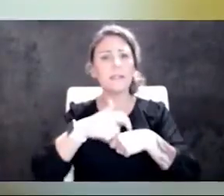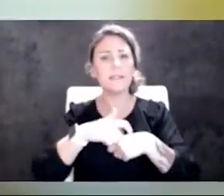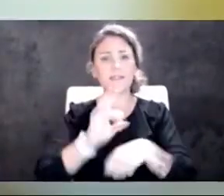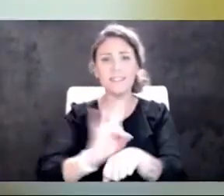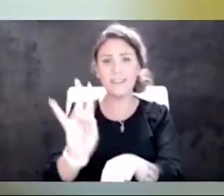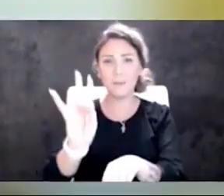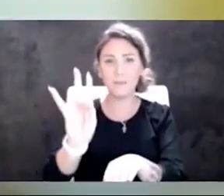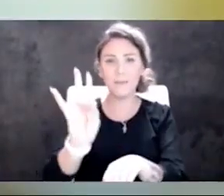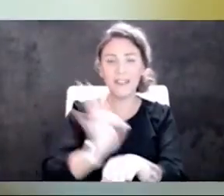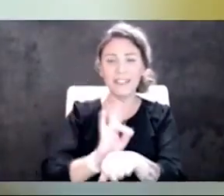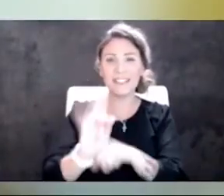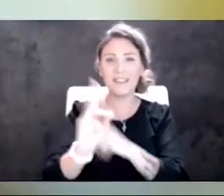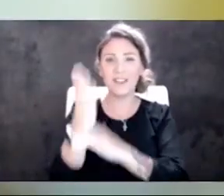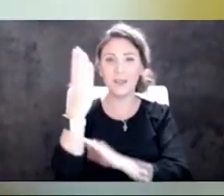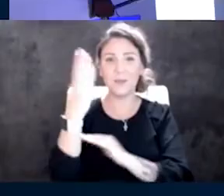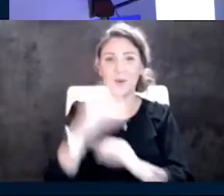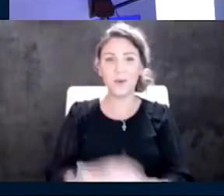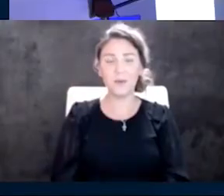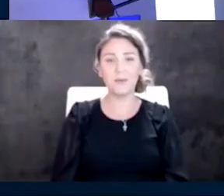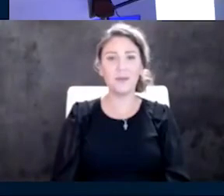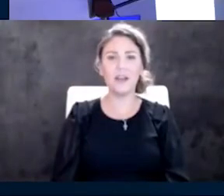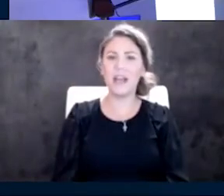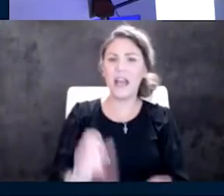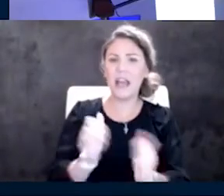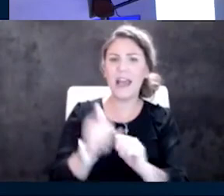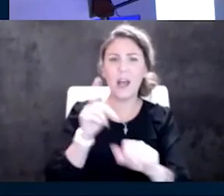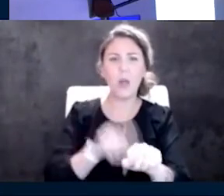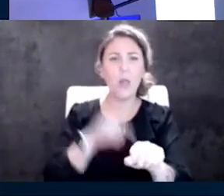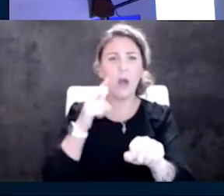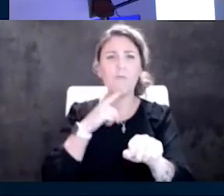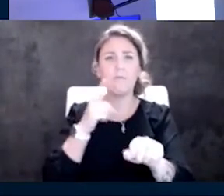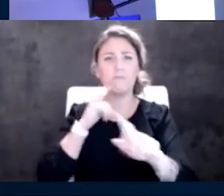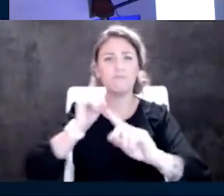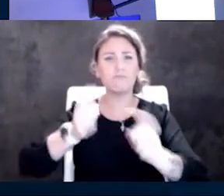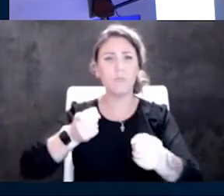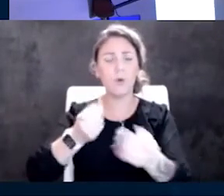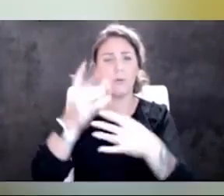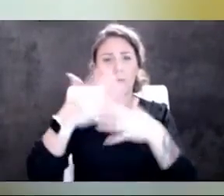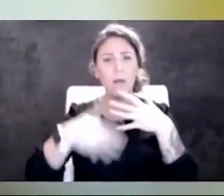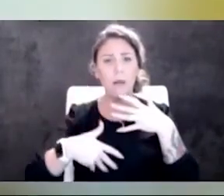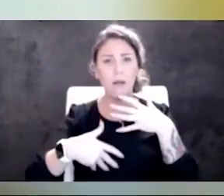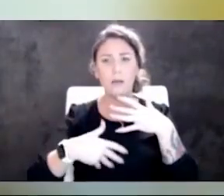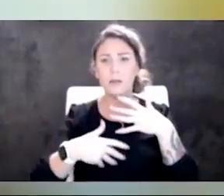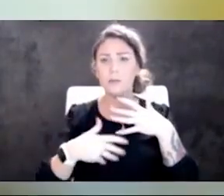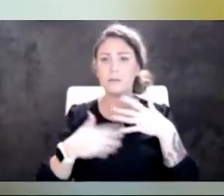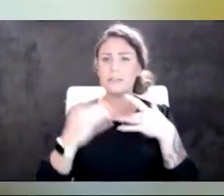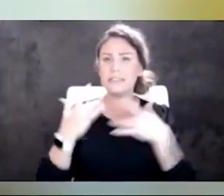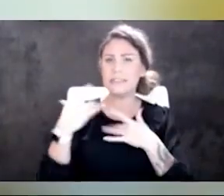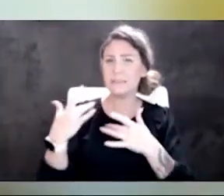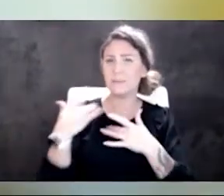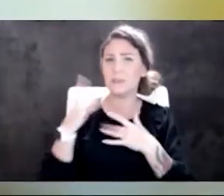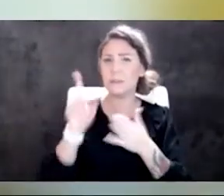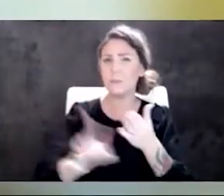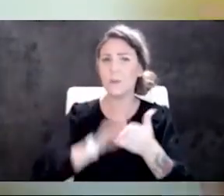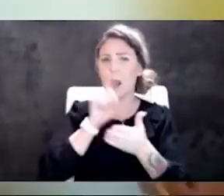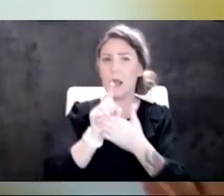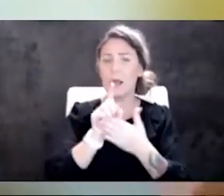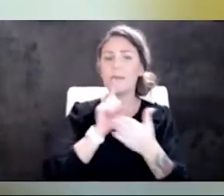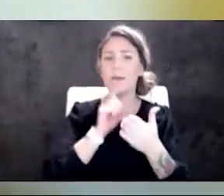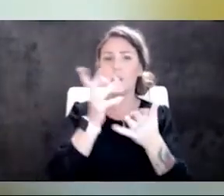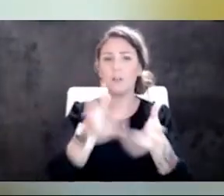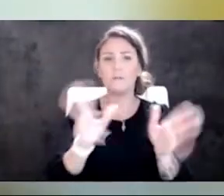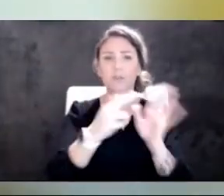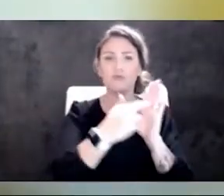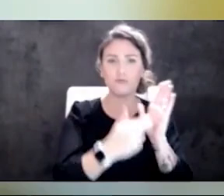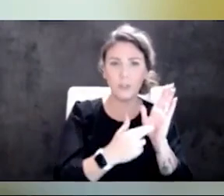We open at seven. And how long does it usually take to get blood? It usually takes about an hour to get through registration